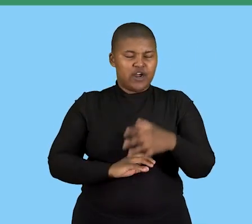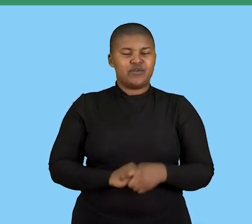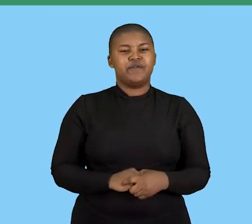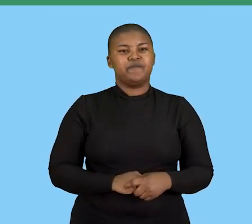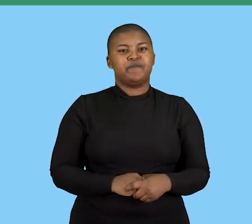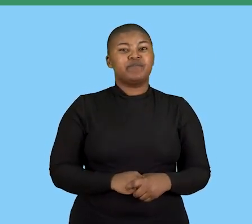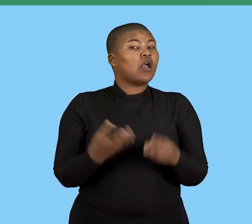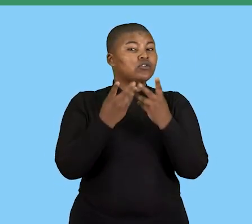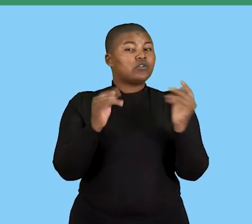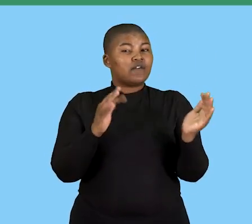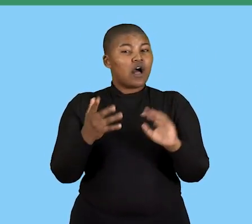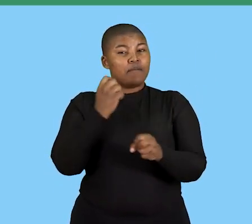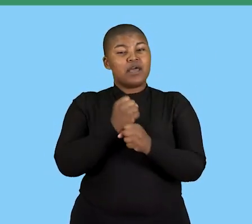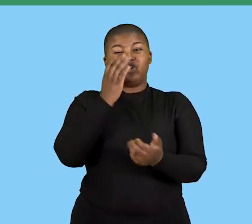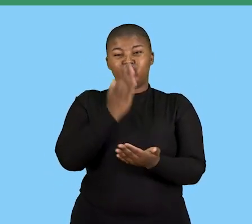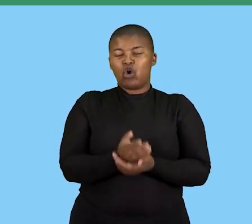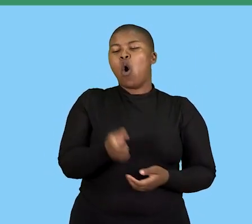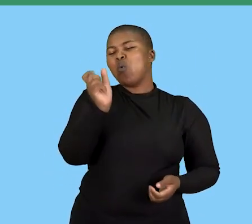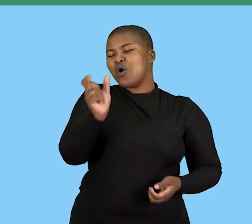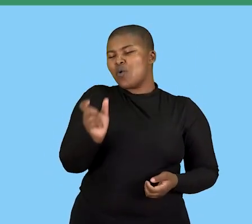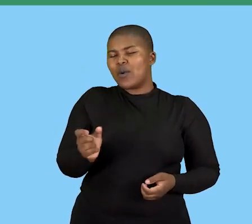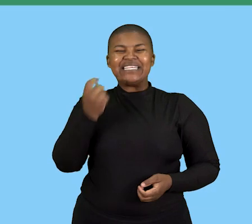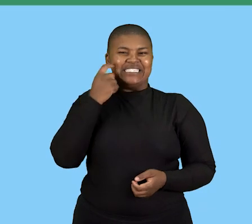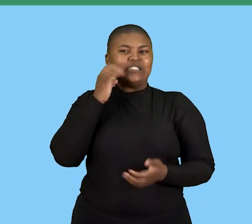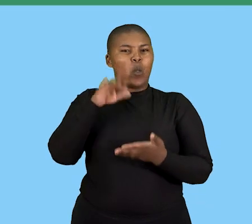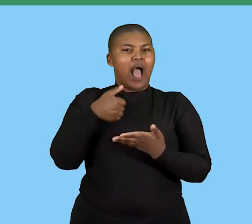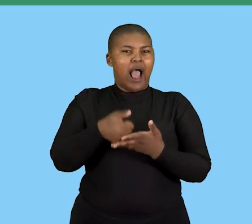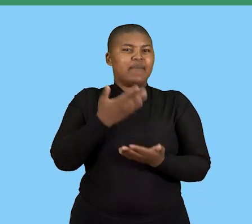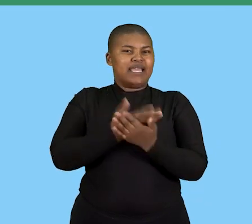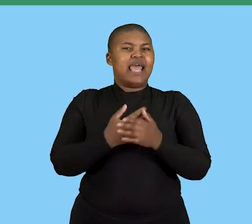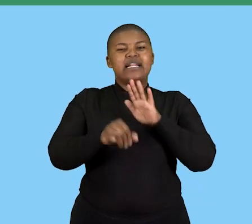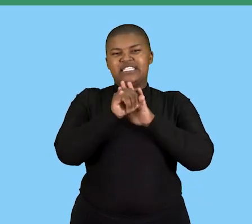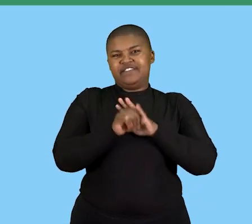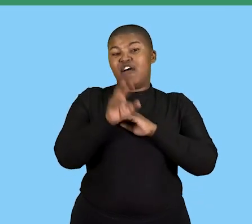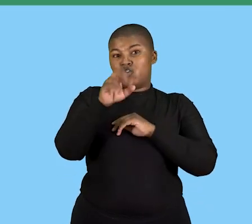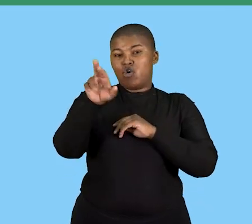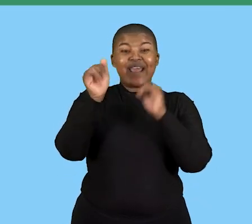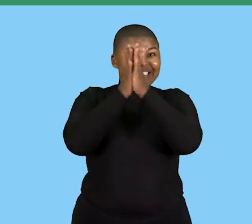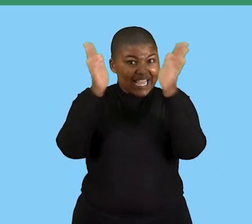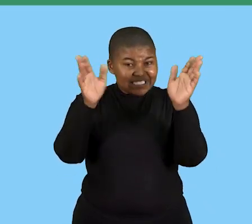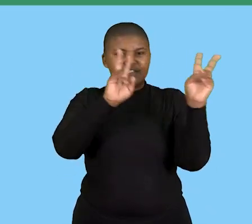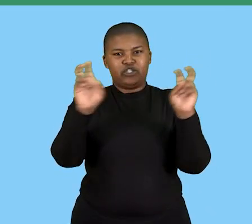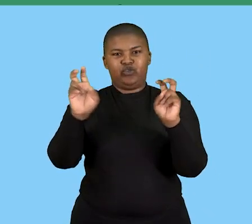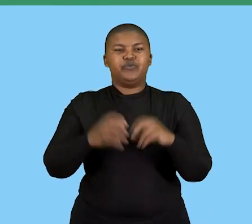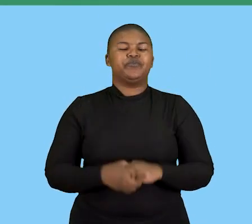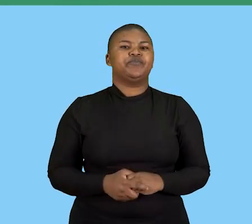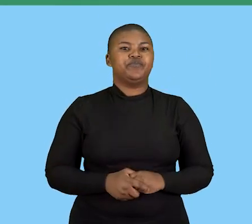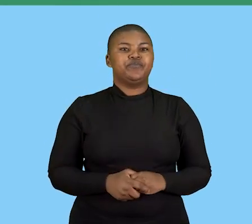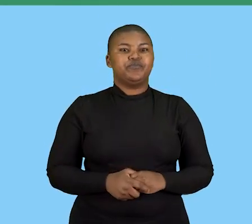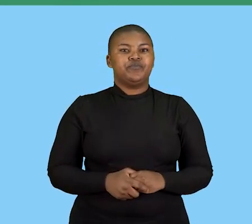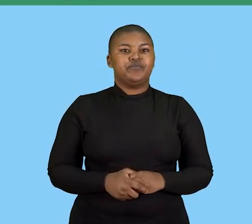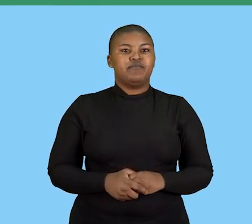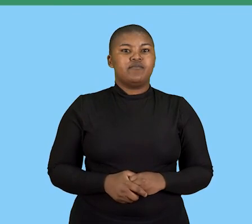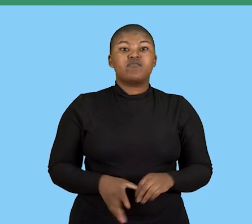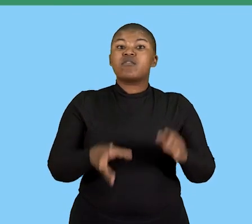keep in mind your keywords so that you are able to identify the correct diversity issue. Then,